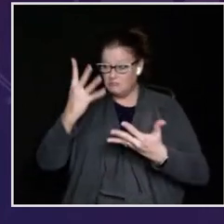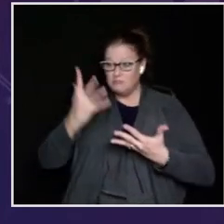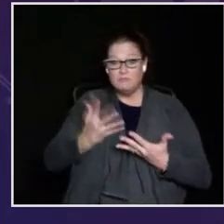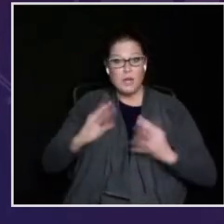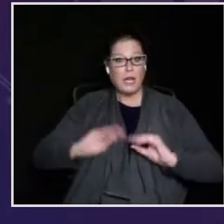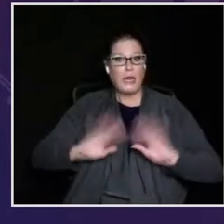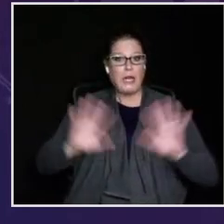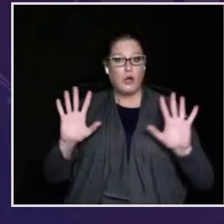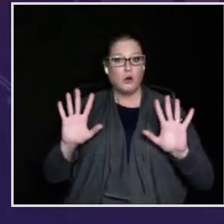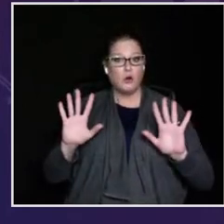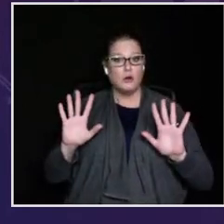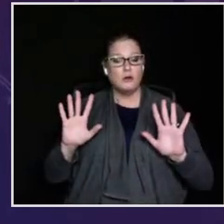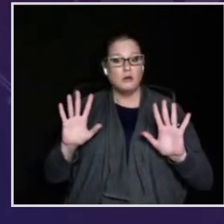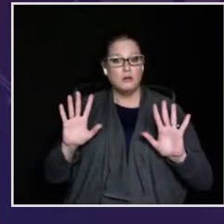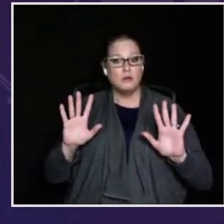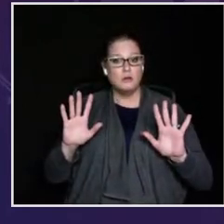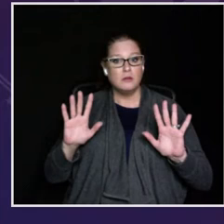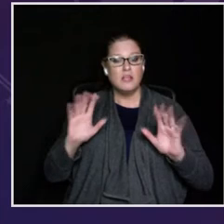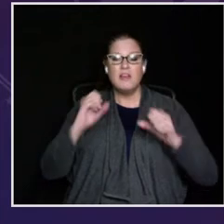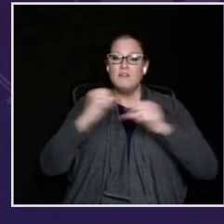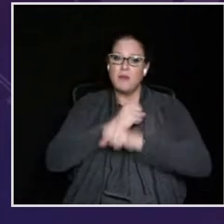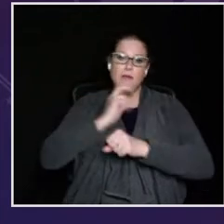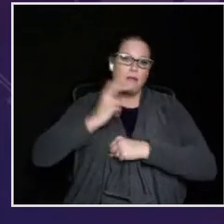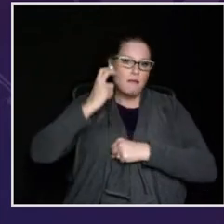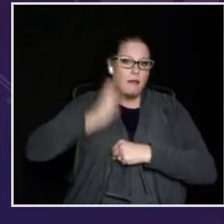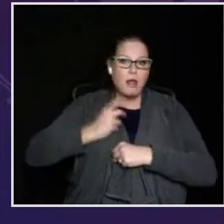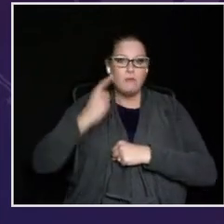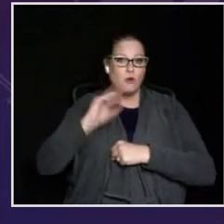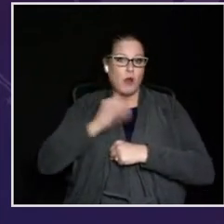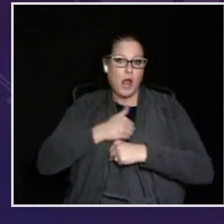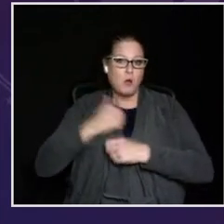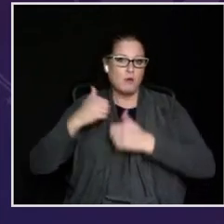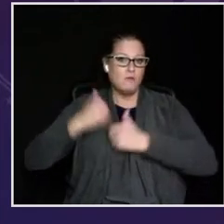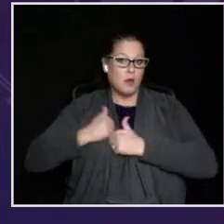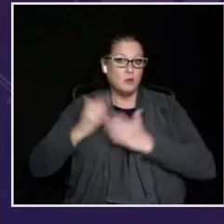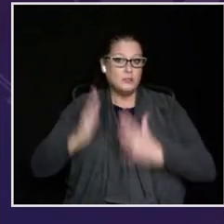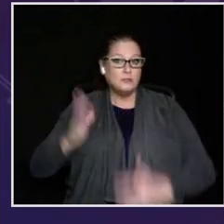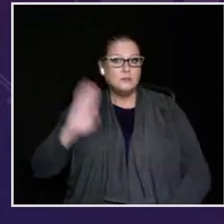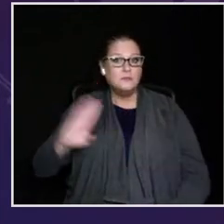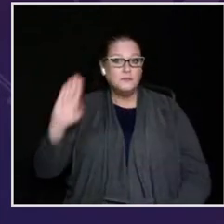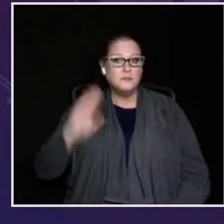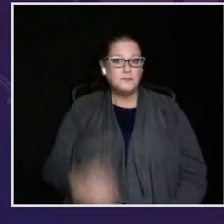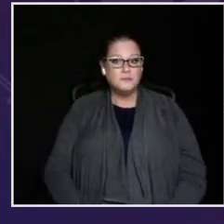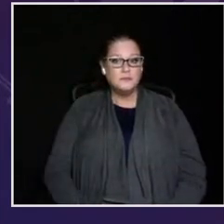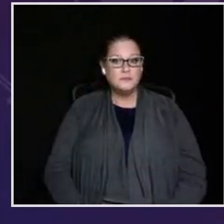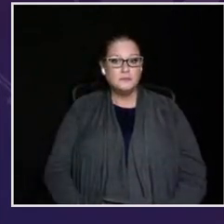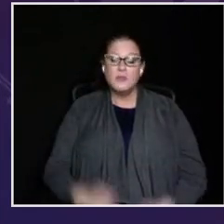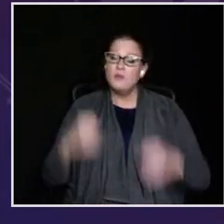said, his marching order to me is very clear. Fight like hell for our veterans.